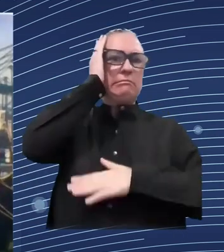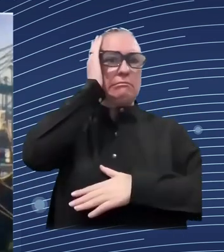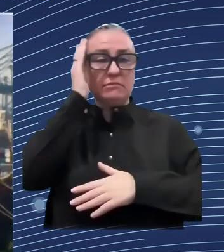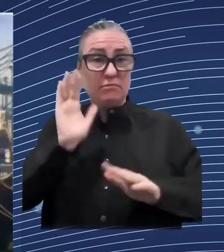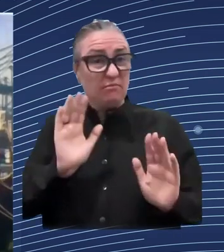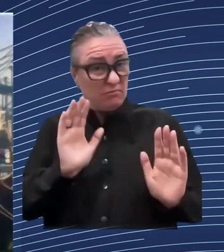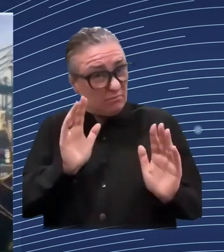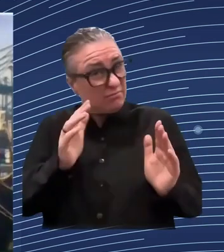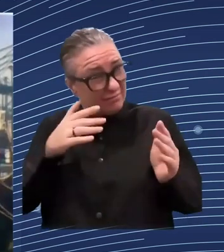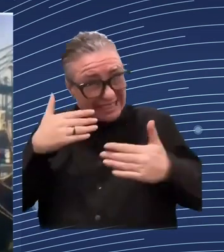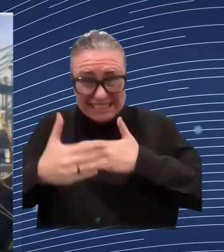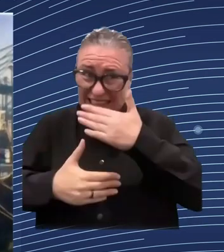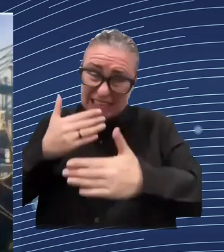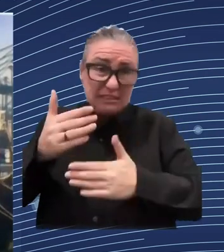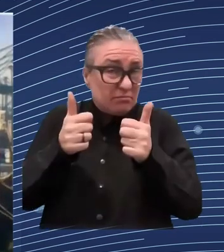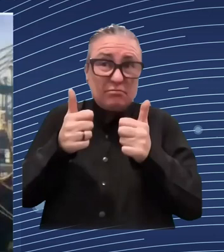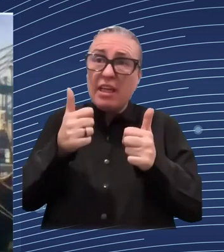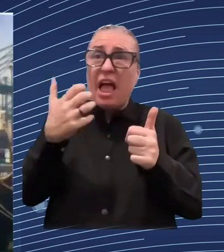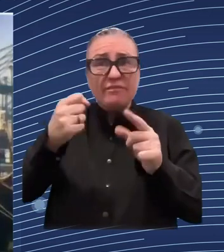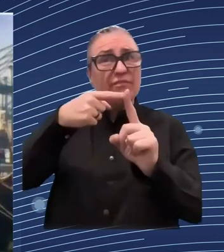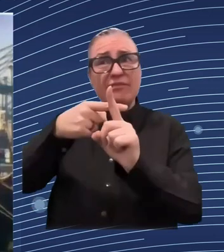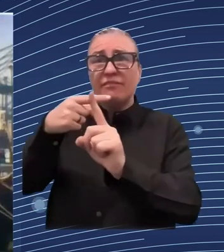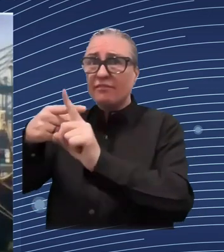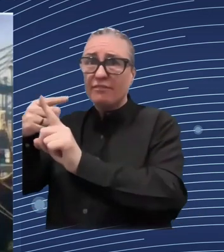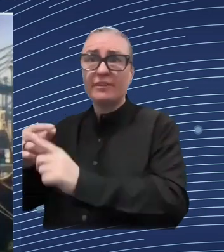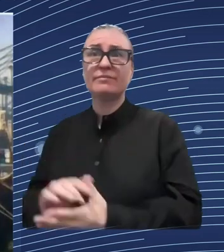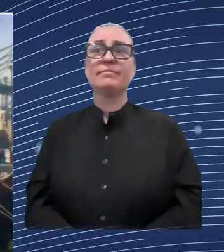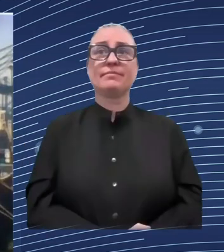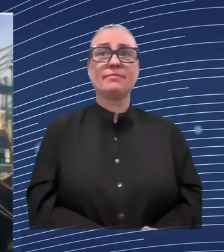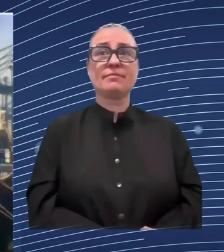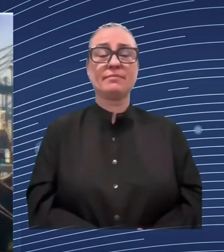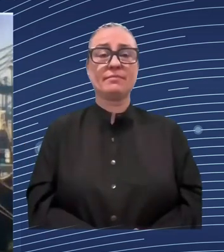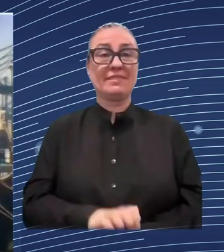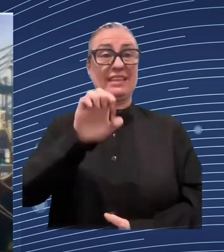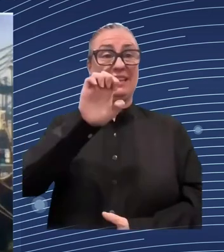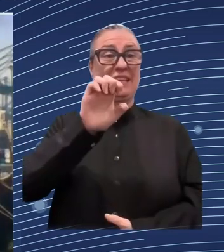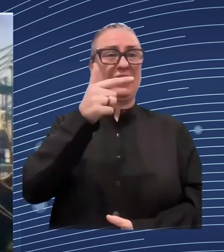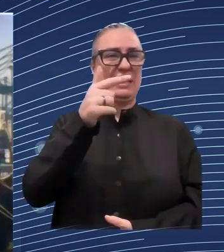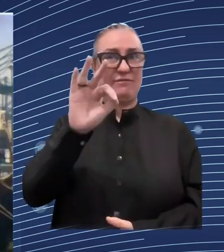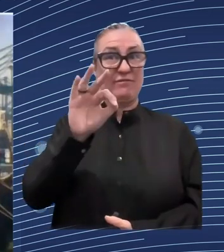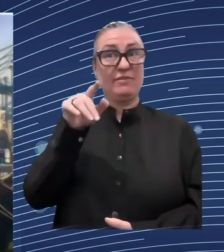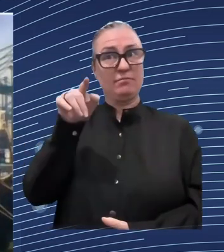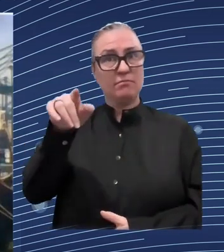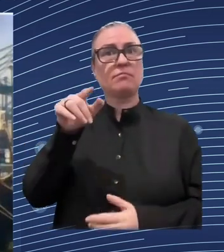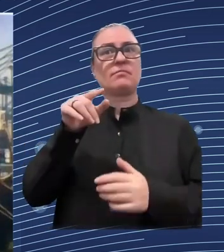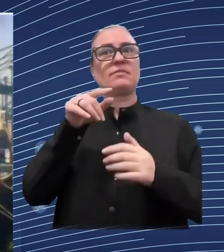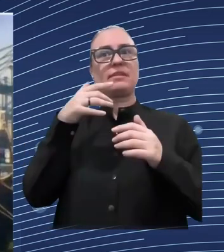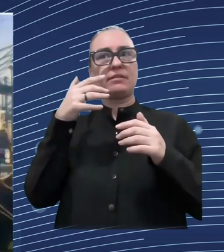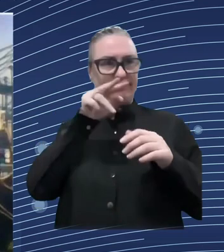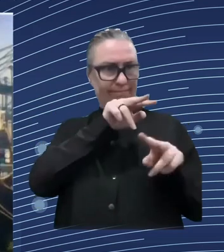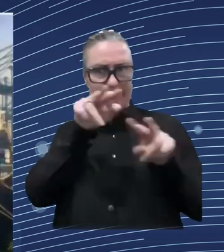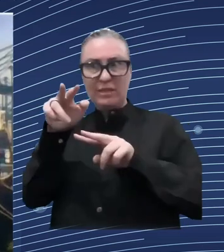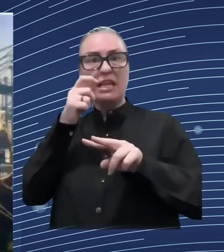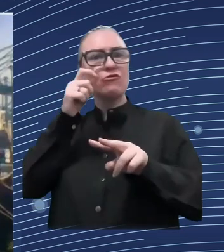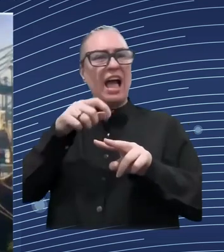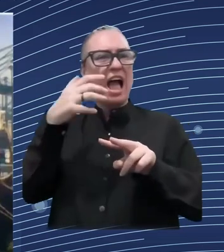for the economy so in other words the transformation was there and it's been only going stronger it seems during the war uh